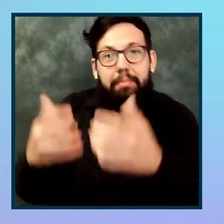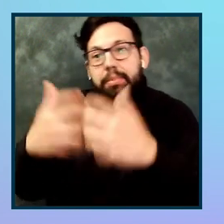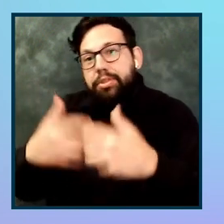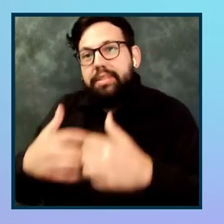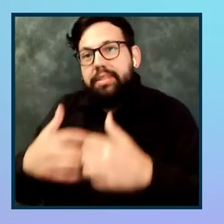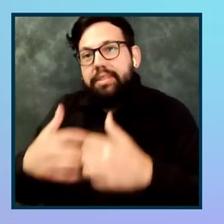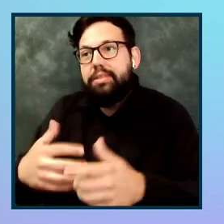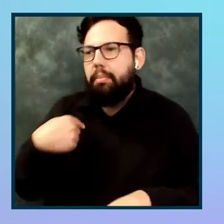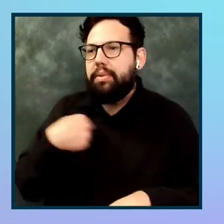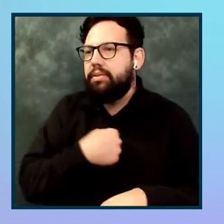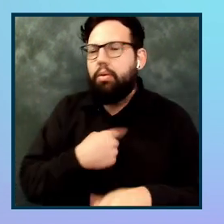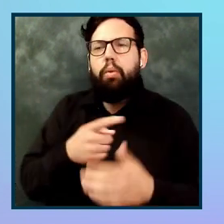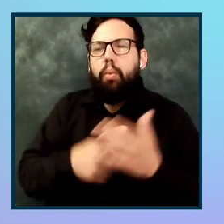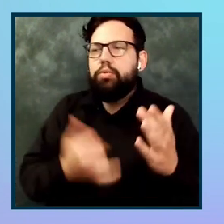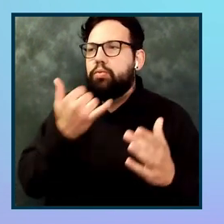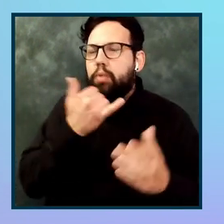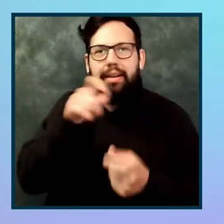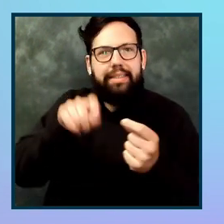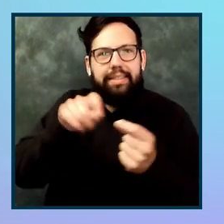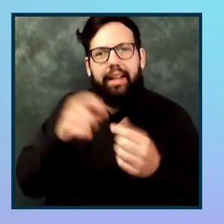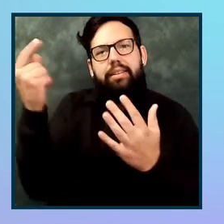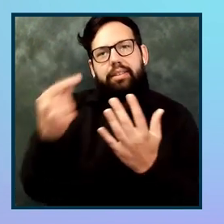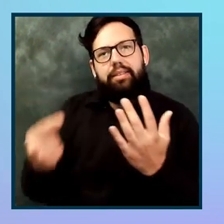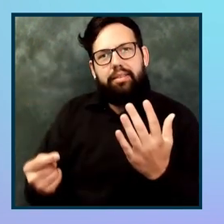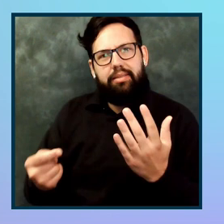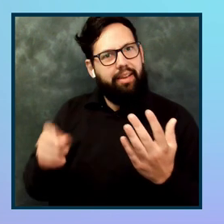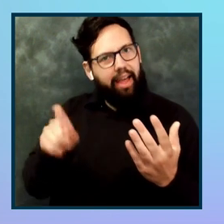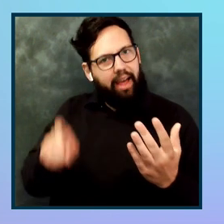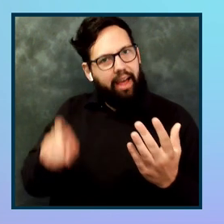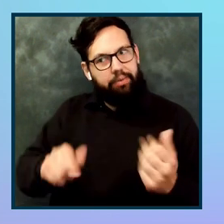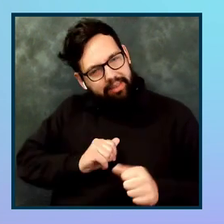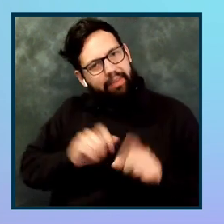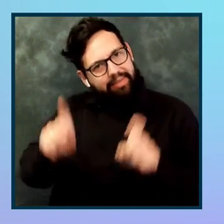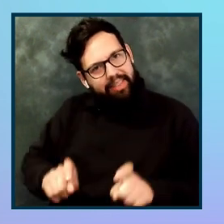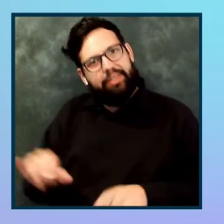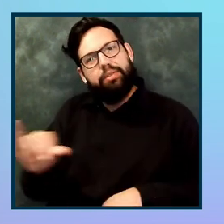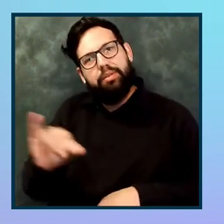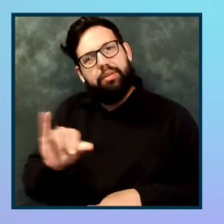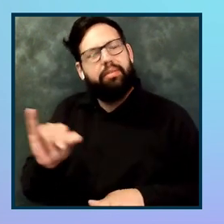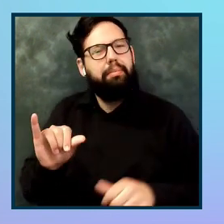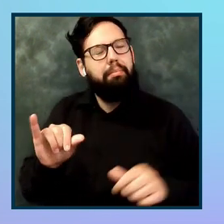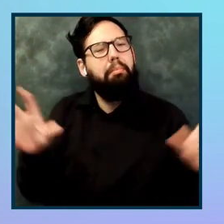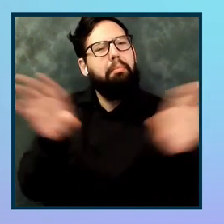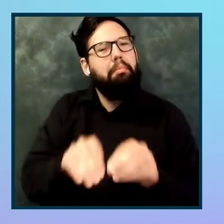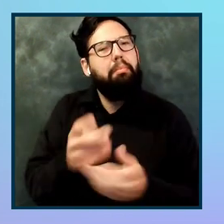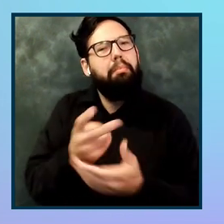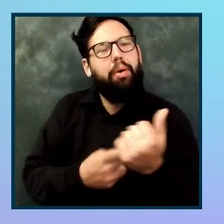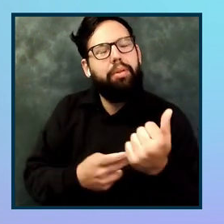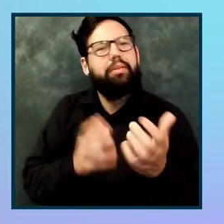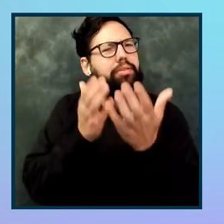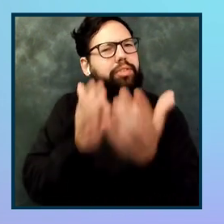wrong, right? And so it is important to have a combination. Build your own testing process